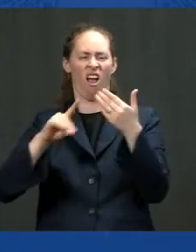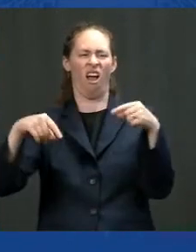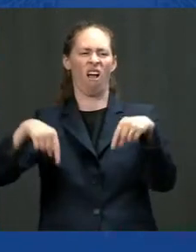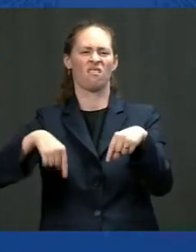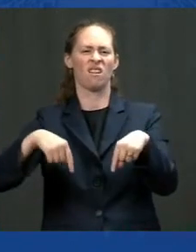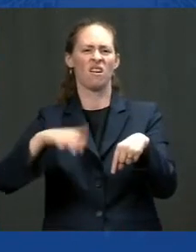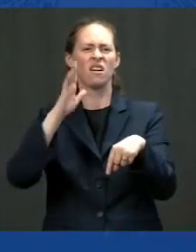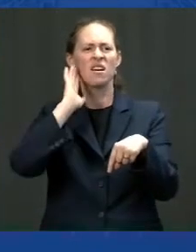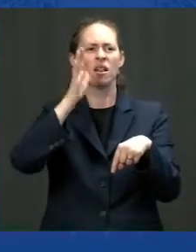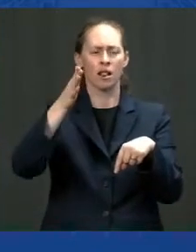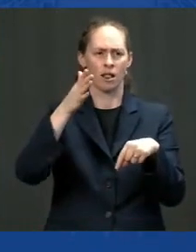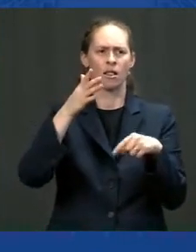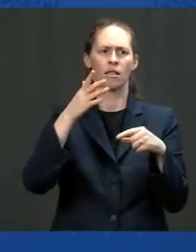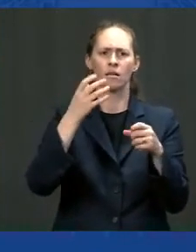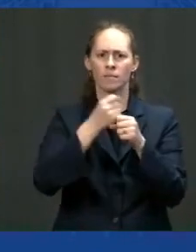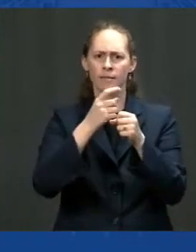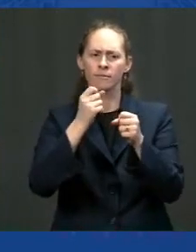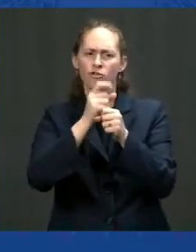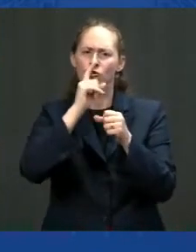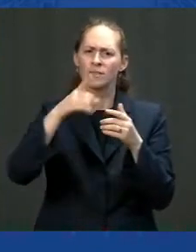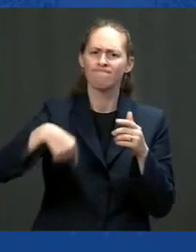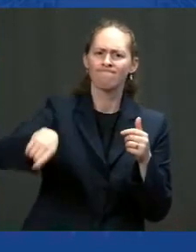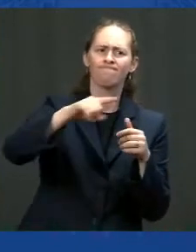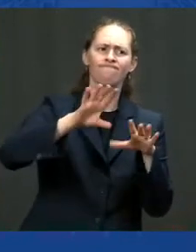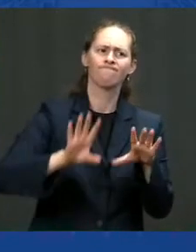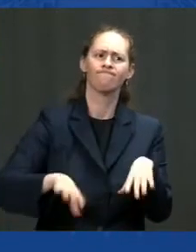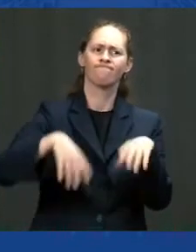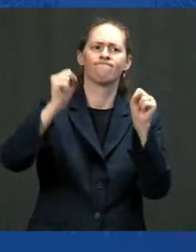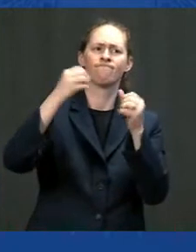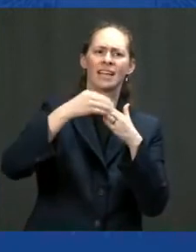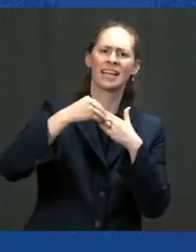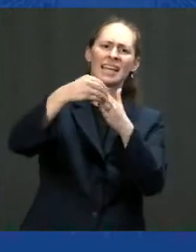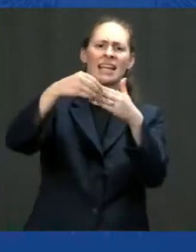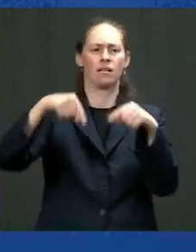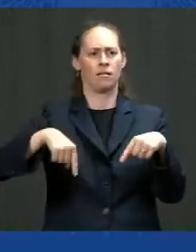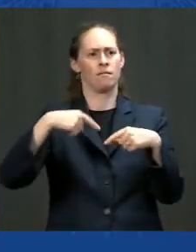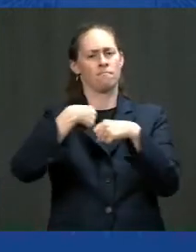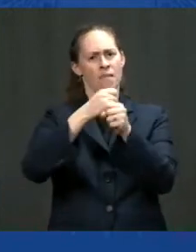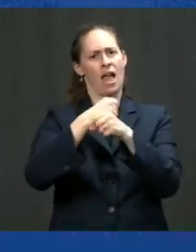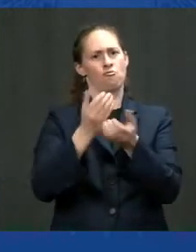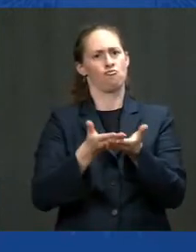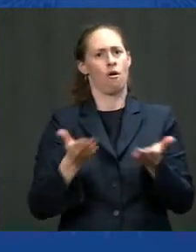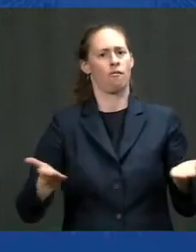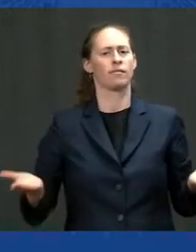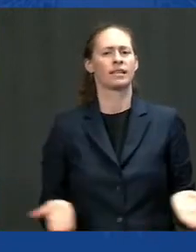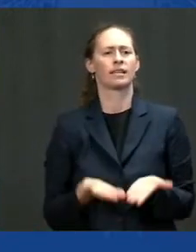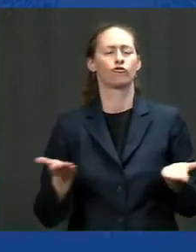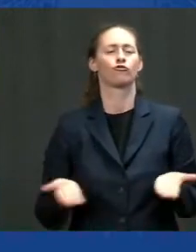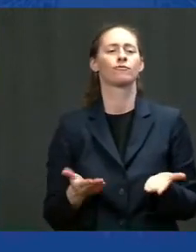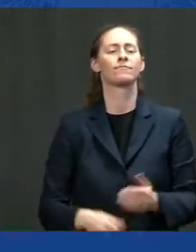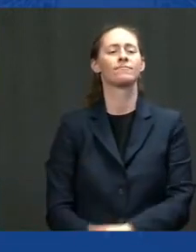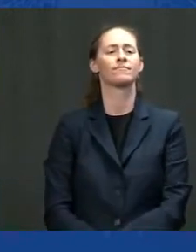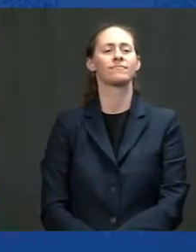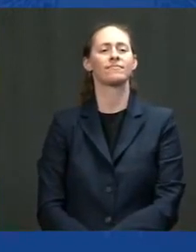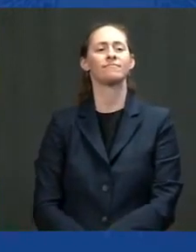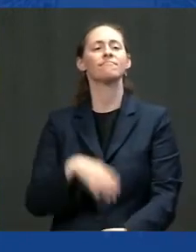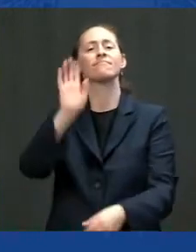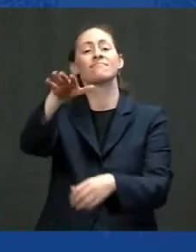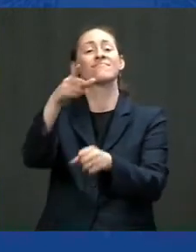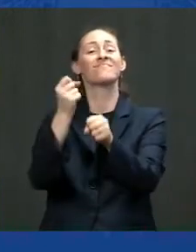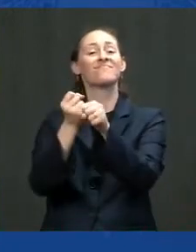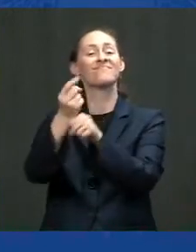One more reason this is going to make a big difference. Each year, the federal government purchases more than